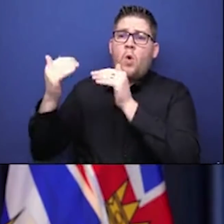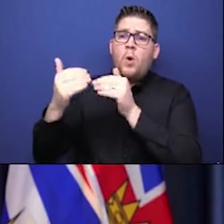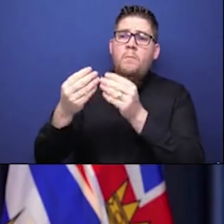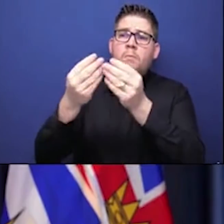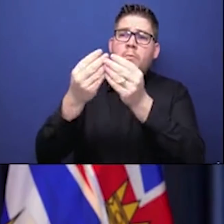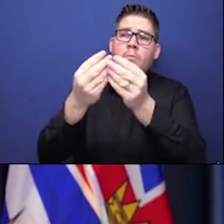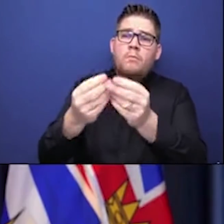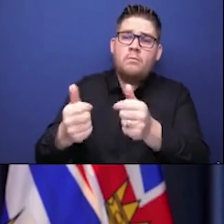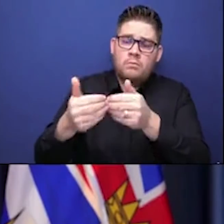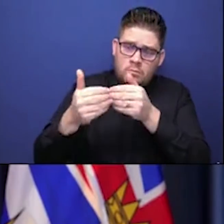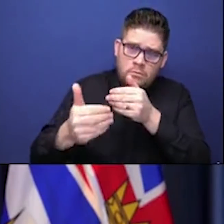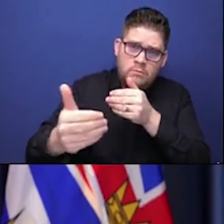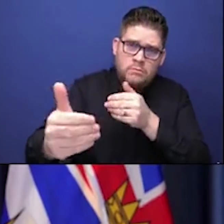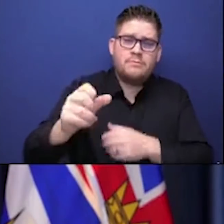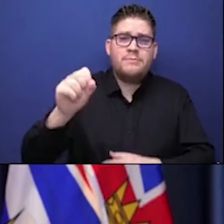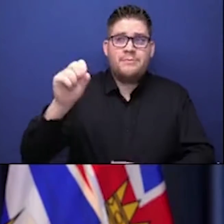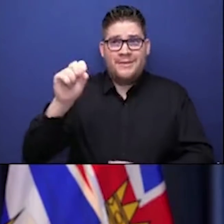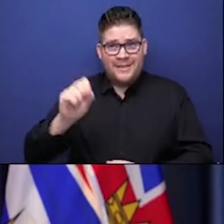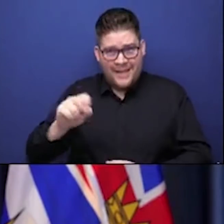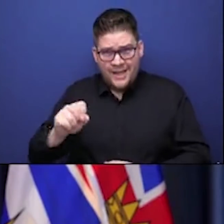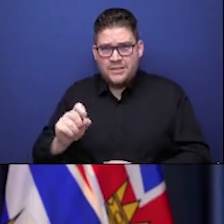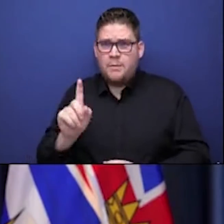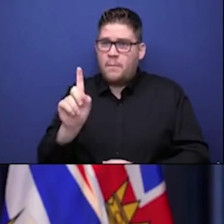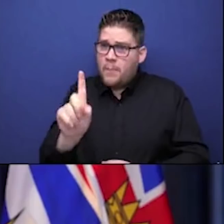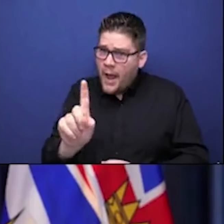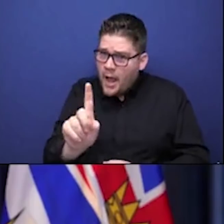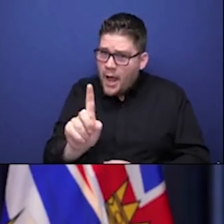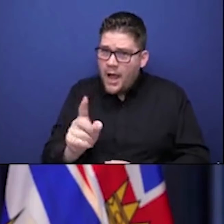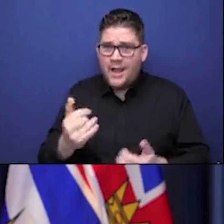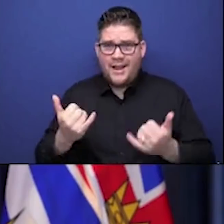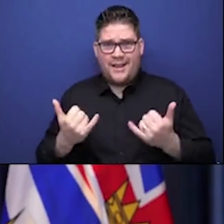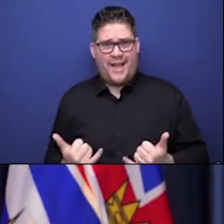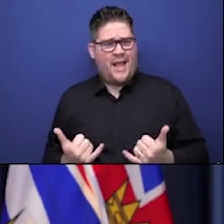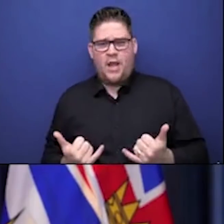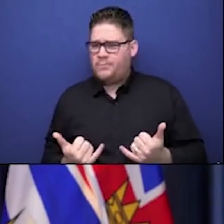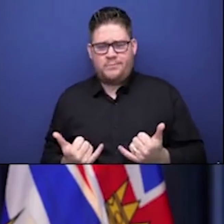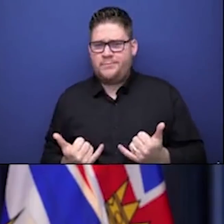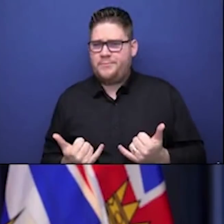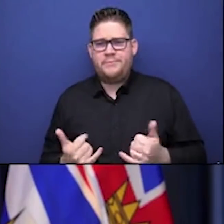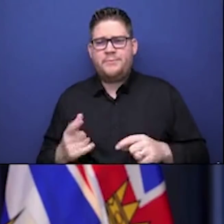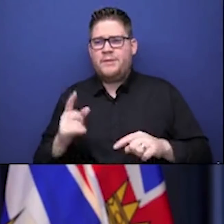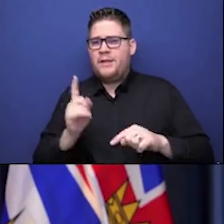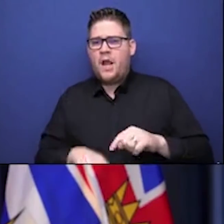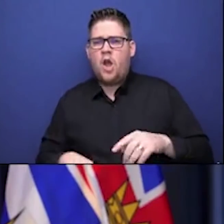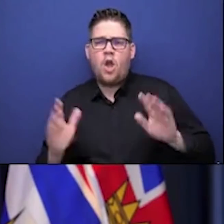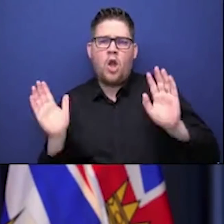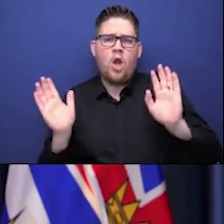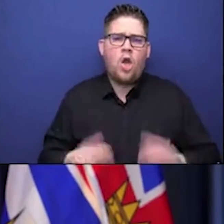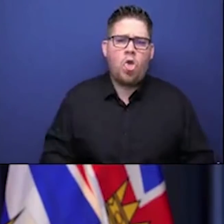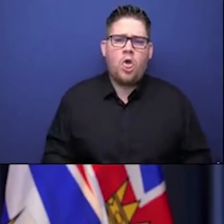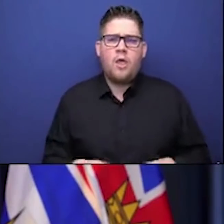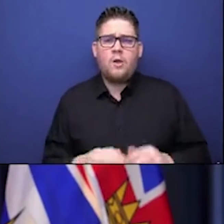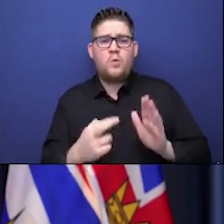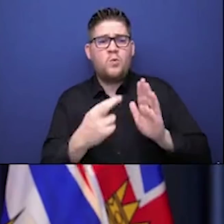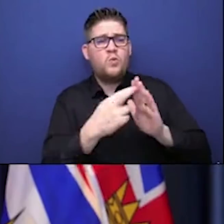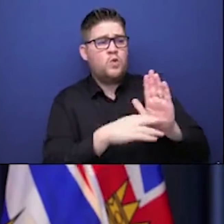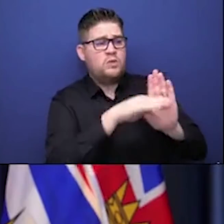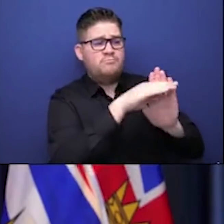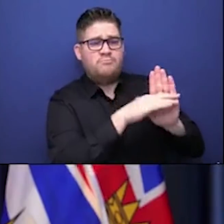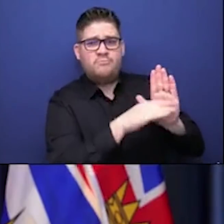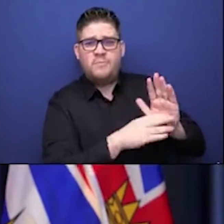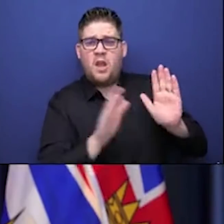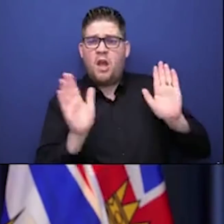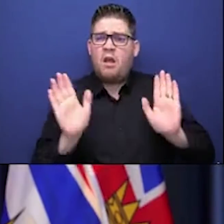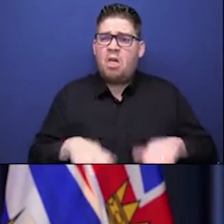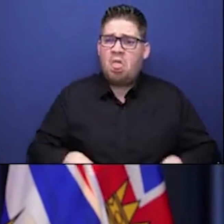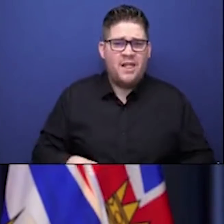and I want British Columbians to take the good news we're hearing today with the joy that it deserves. But we need to remind ourselves not